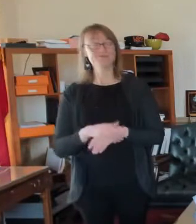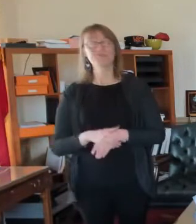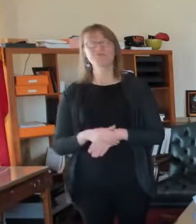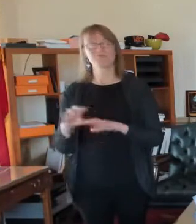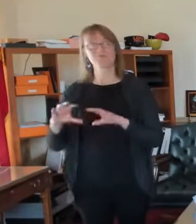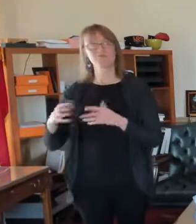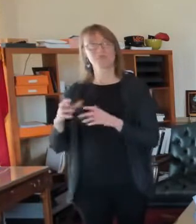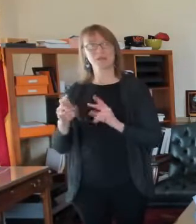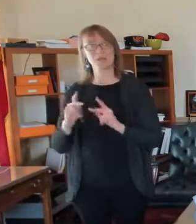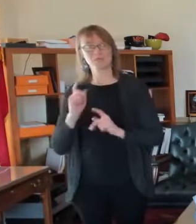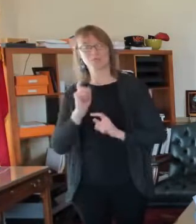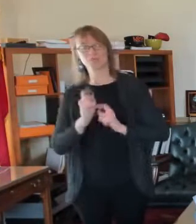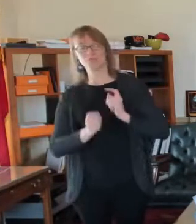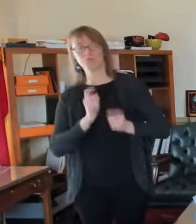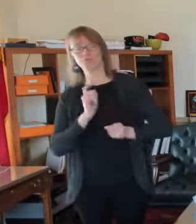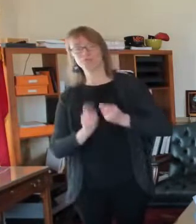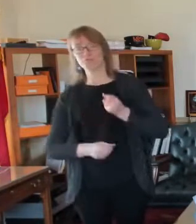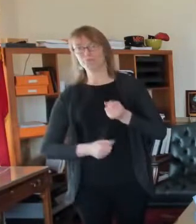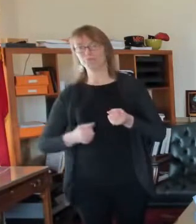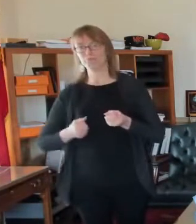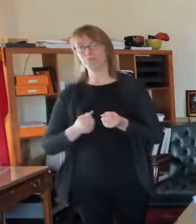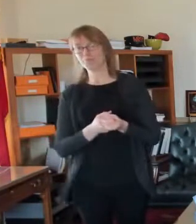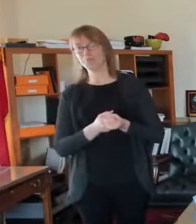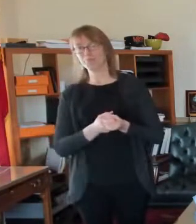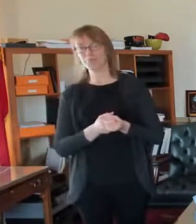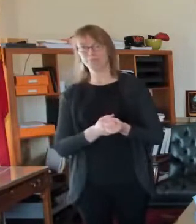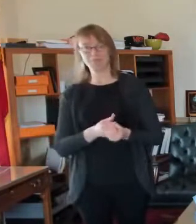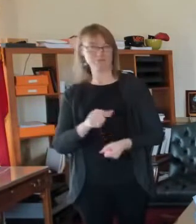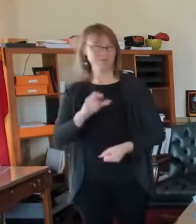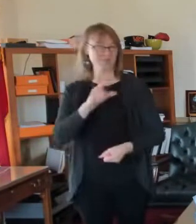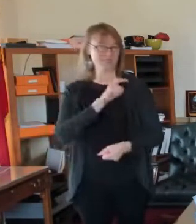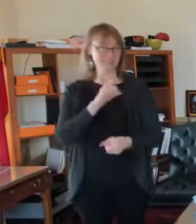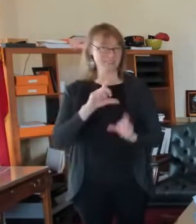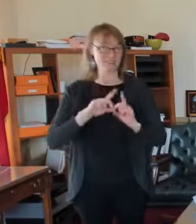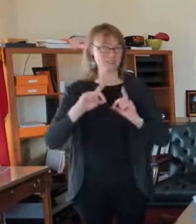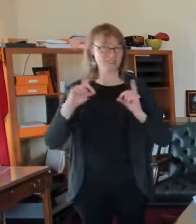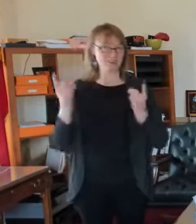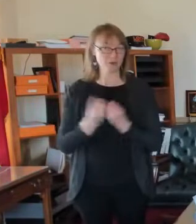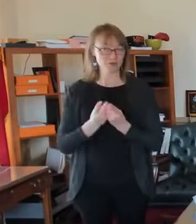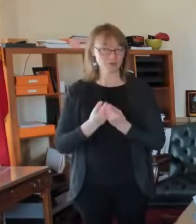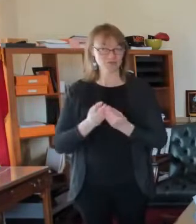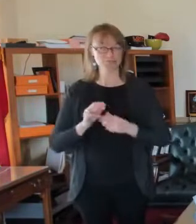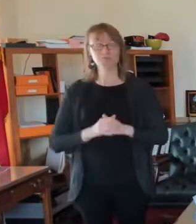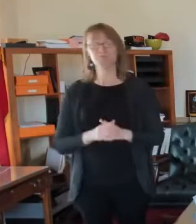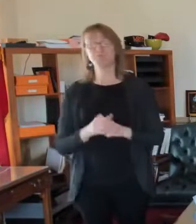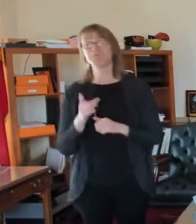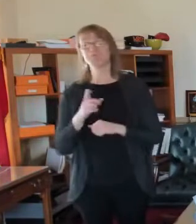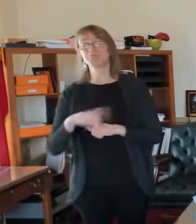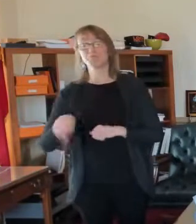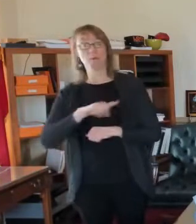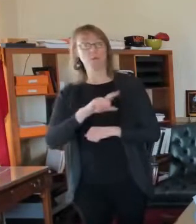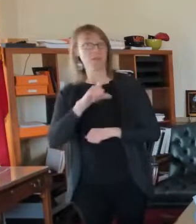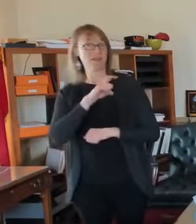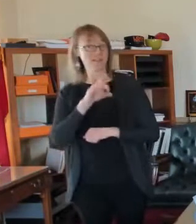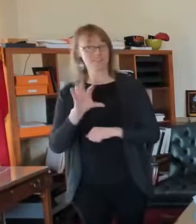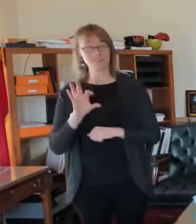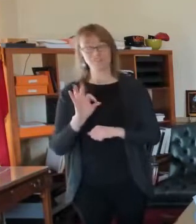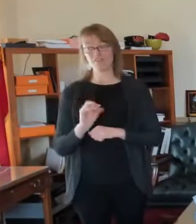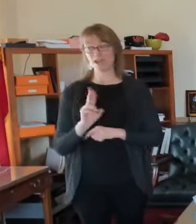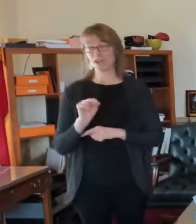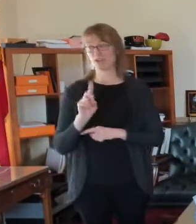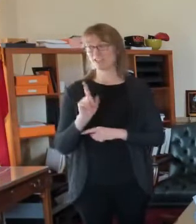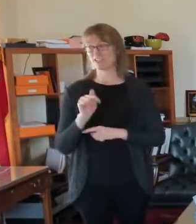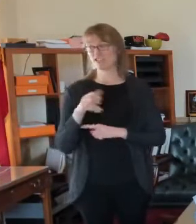foundation who do many great things for the police department, but they helped us develop a very, uh, uh,